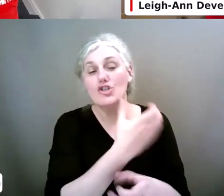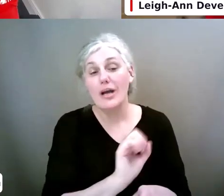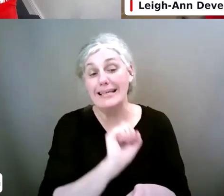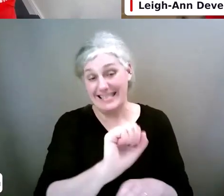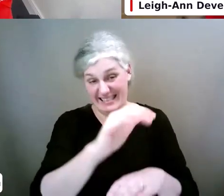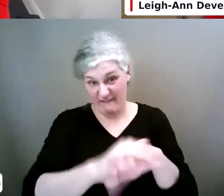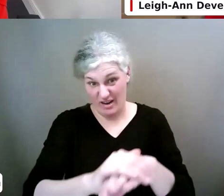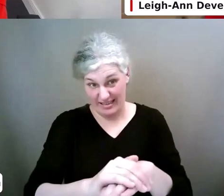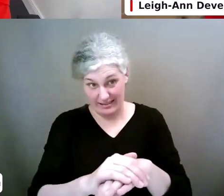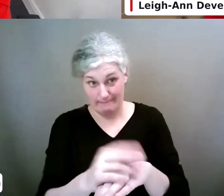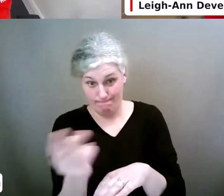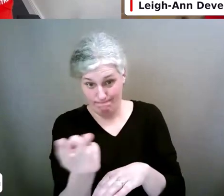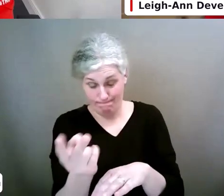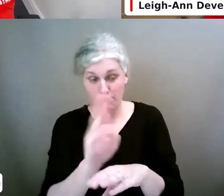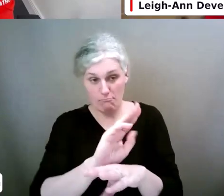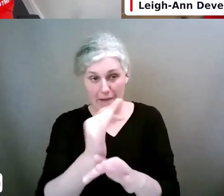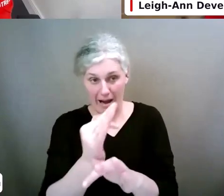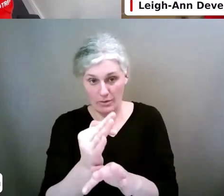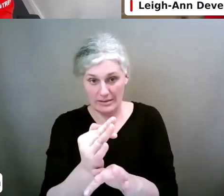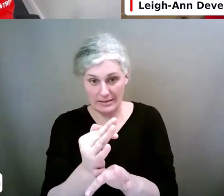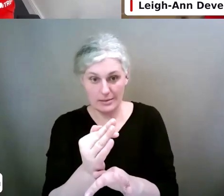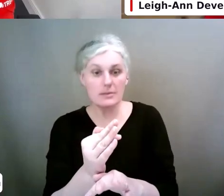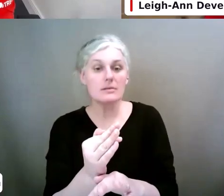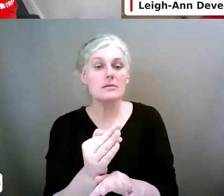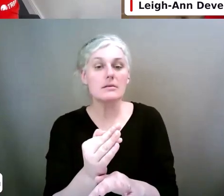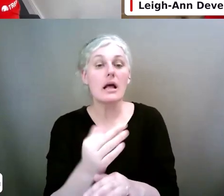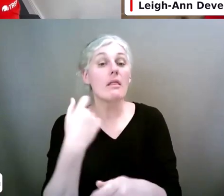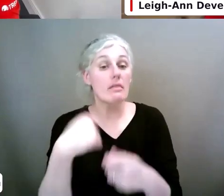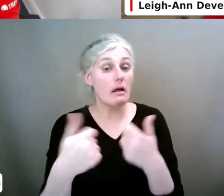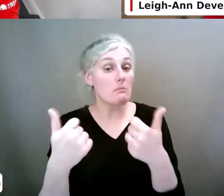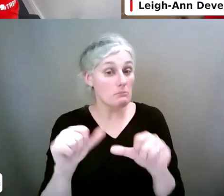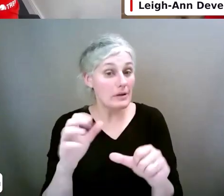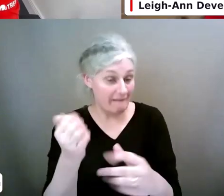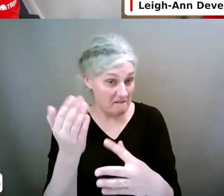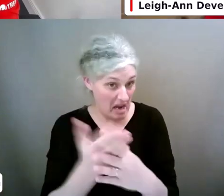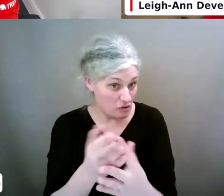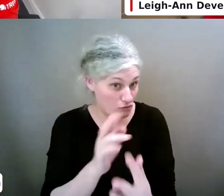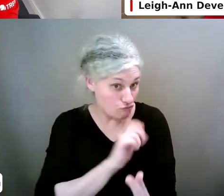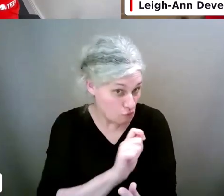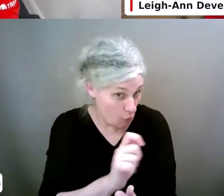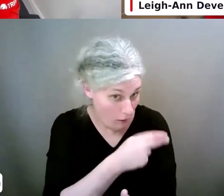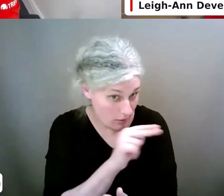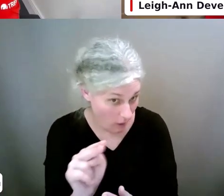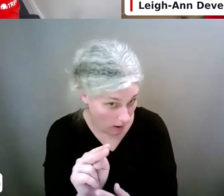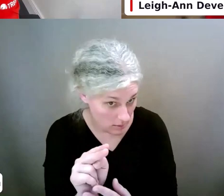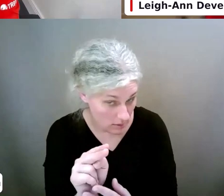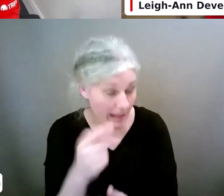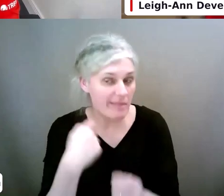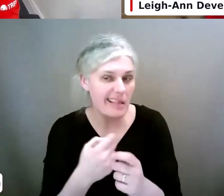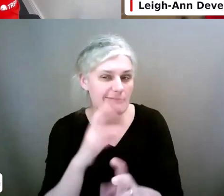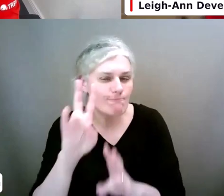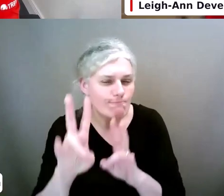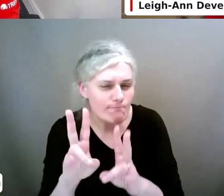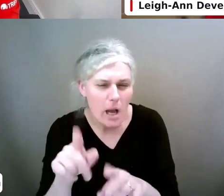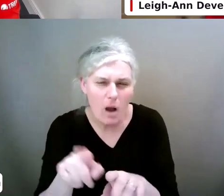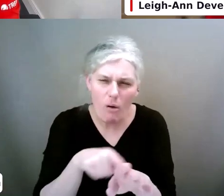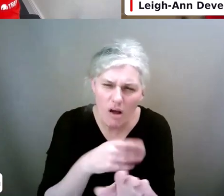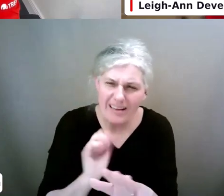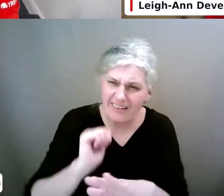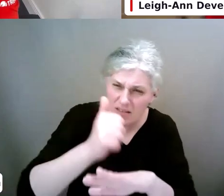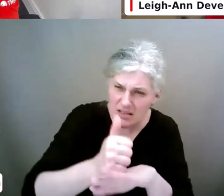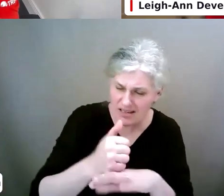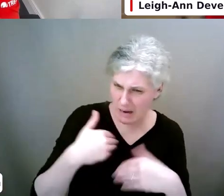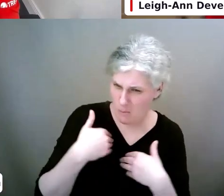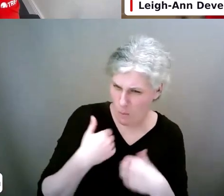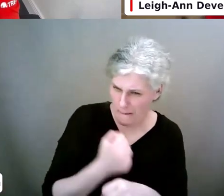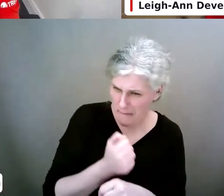they don't. But if they do, then talk to them about, well, how long are they on it? What do they do? Like, do you have settings down? I'm worried